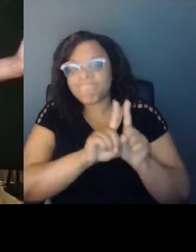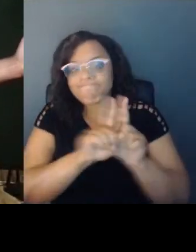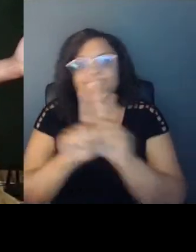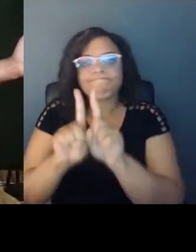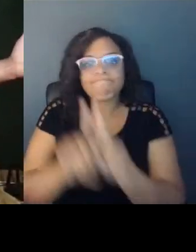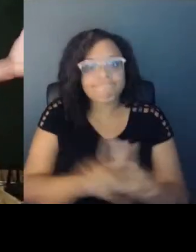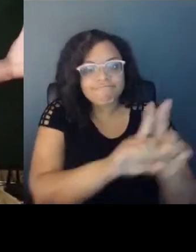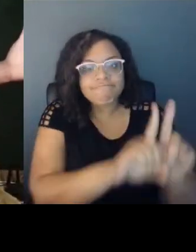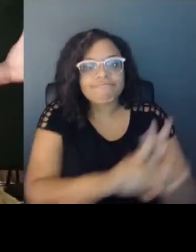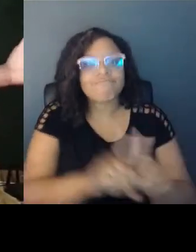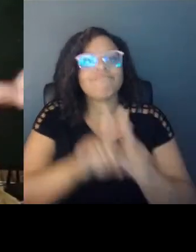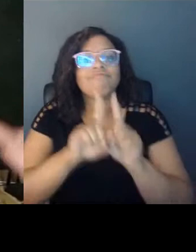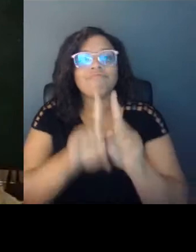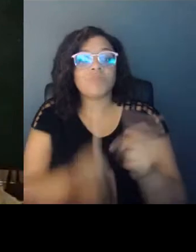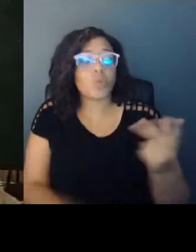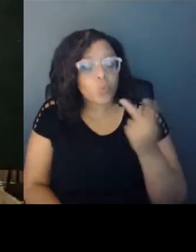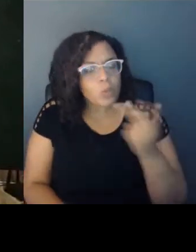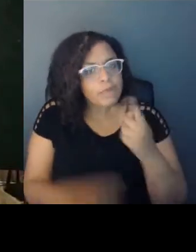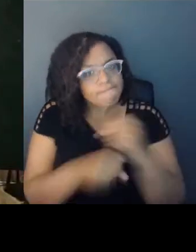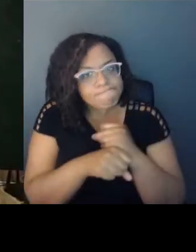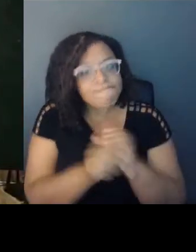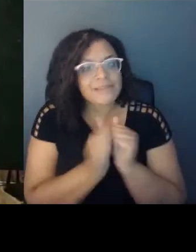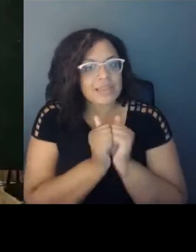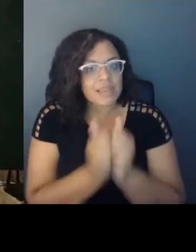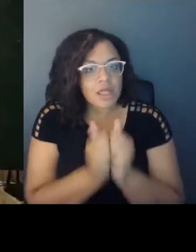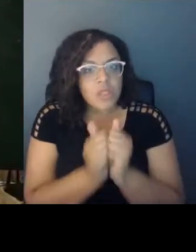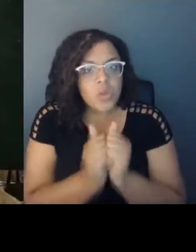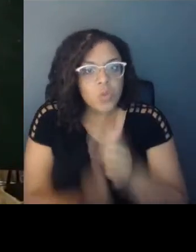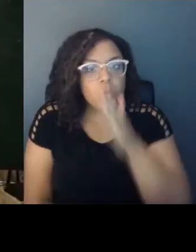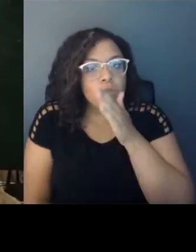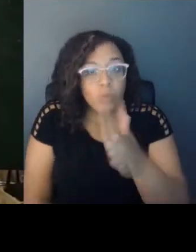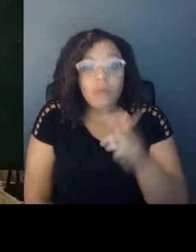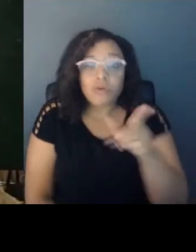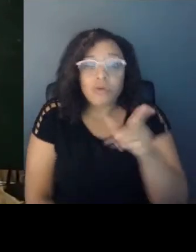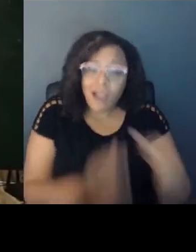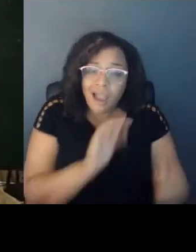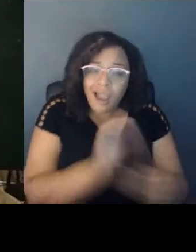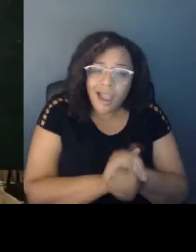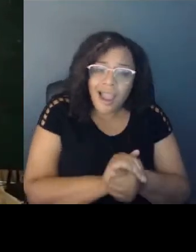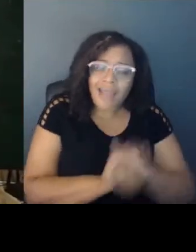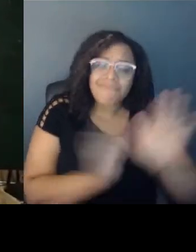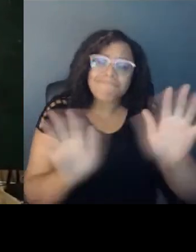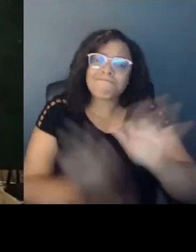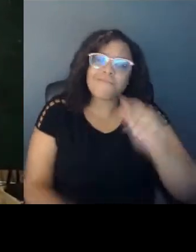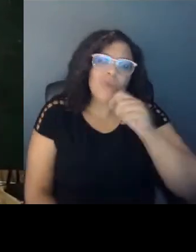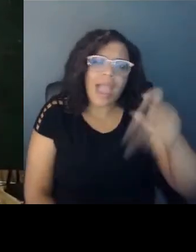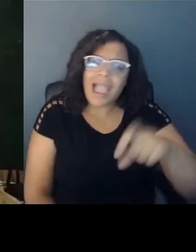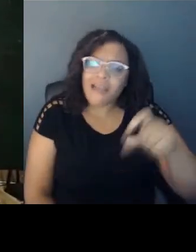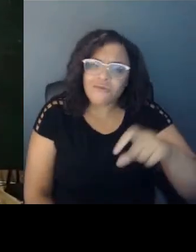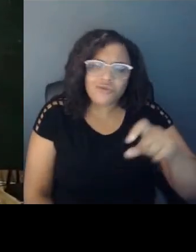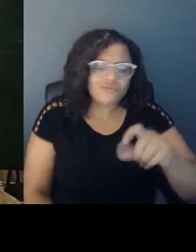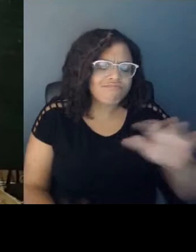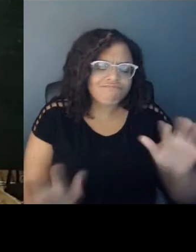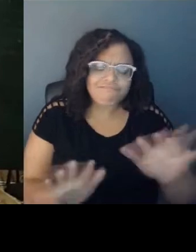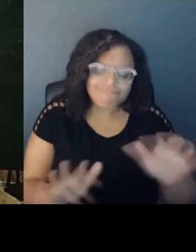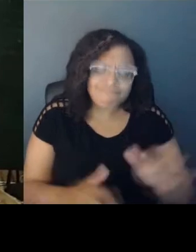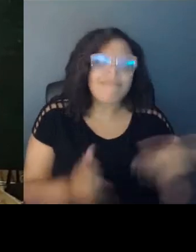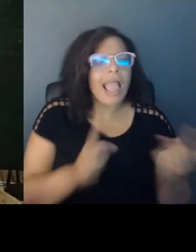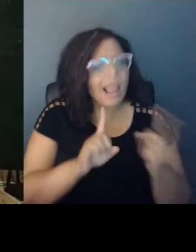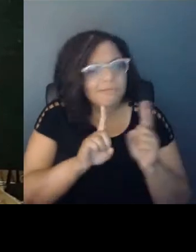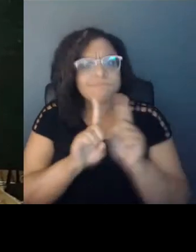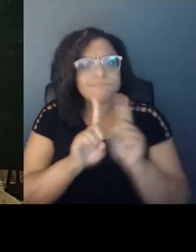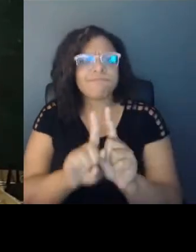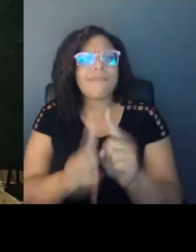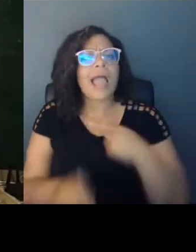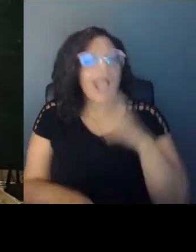in this together, there's no reason to hide. I will fight